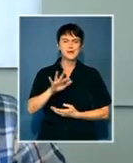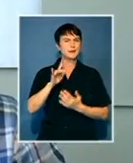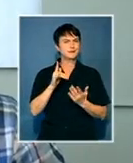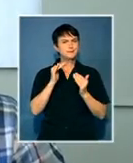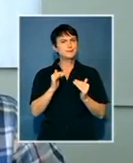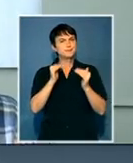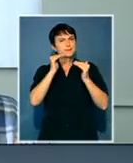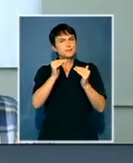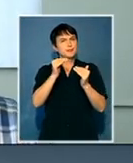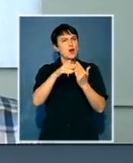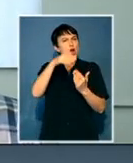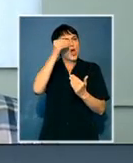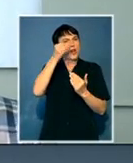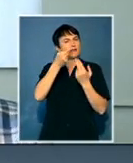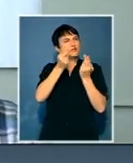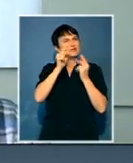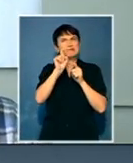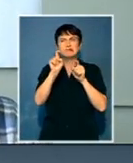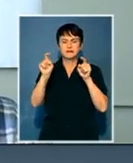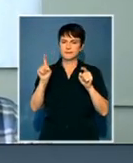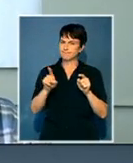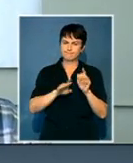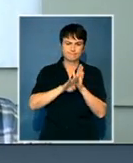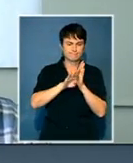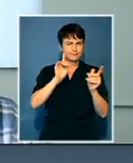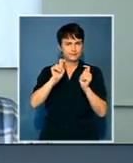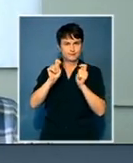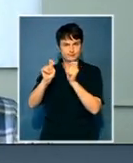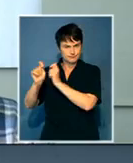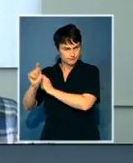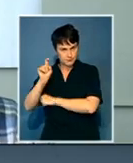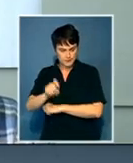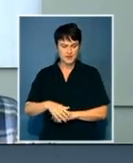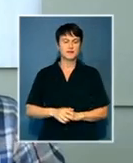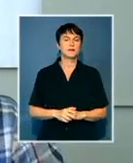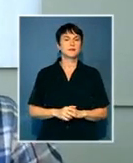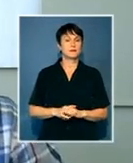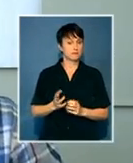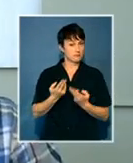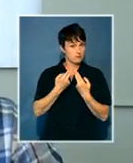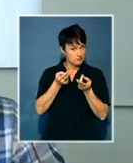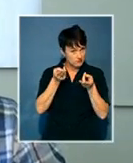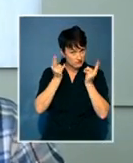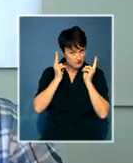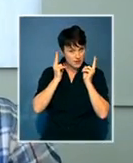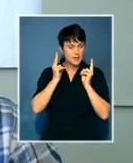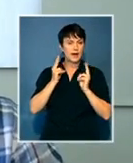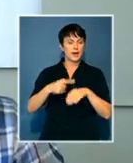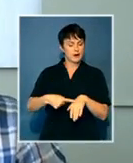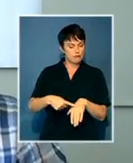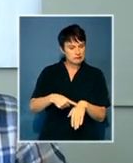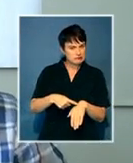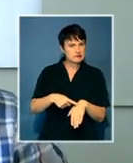We had the Universities Act that was passed by the appointed government that created all these different universities on the basis of race